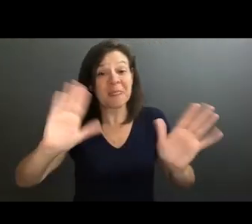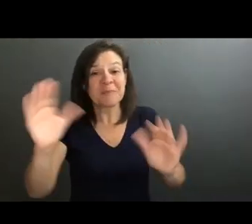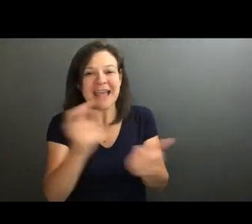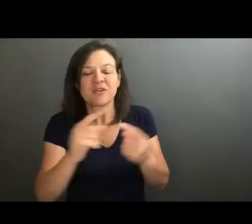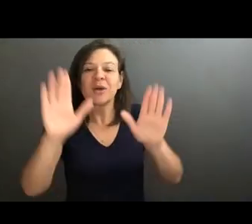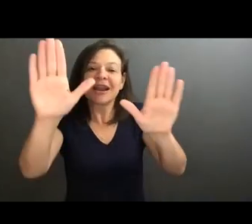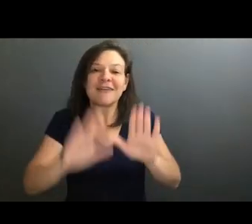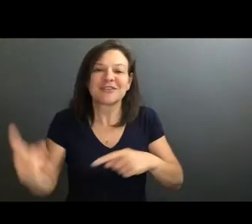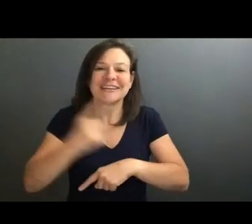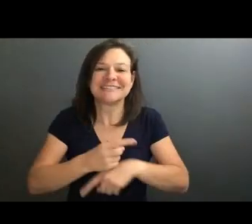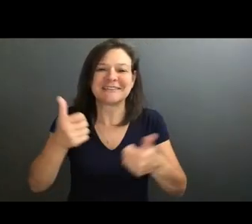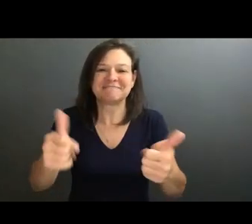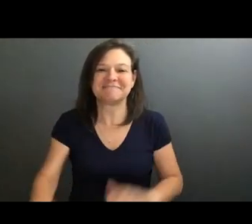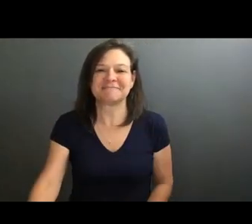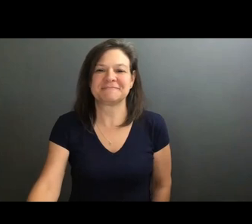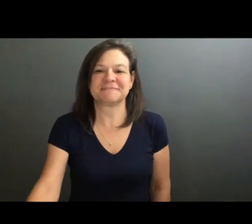everyone. Have a great one.